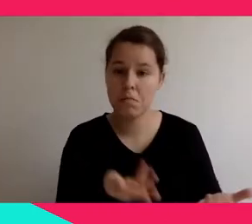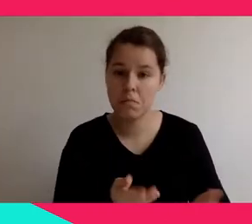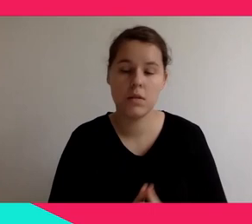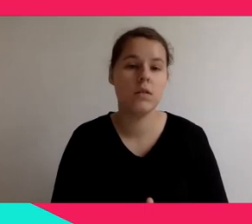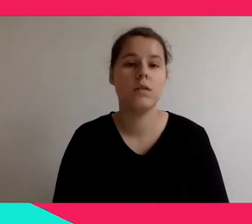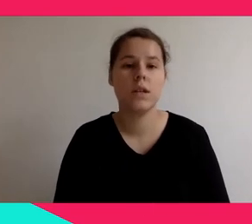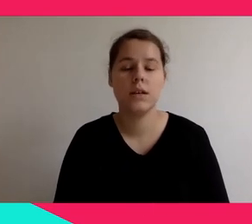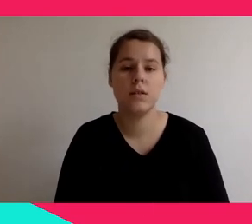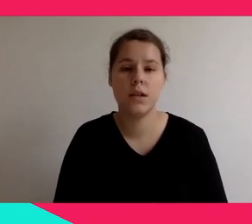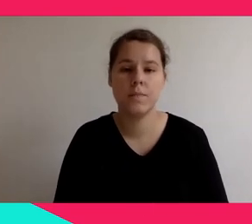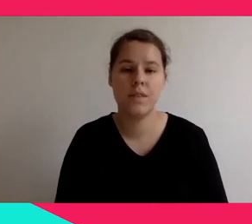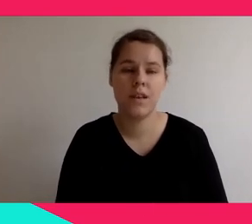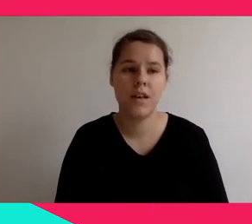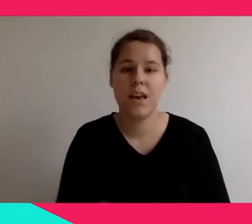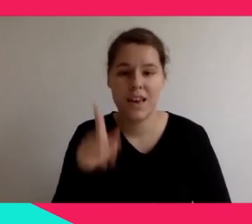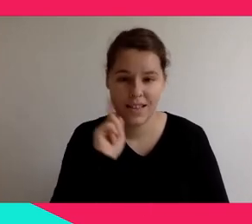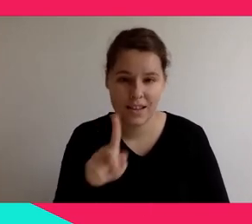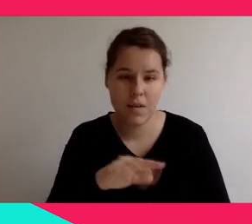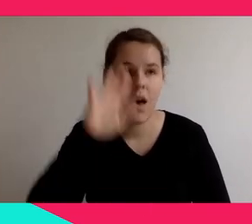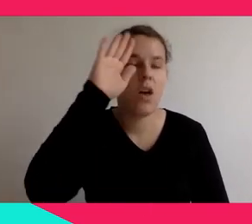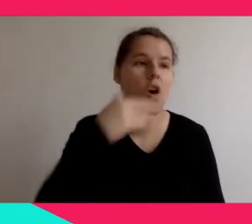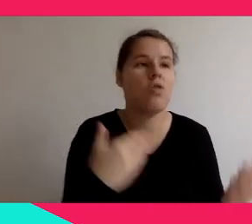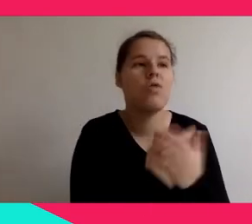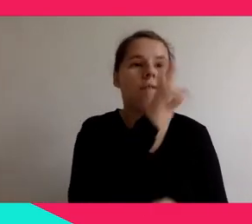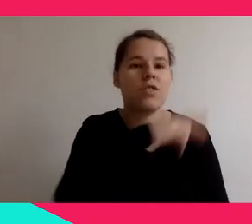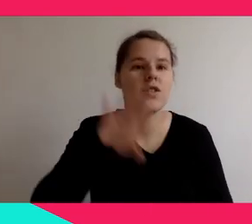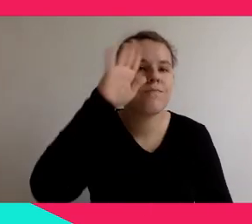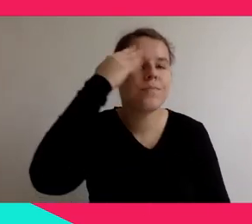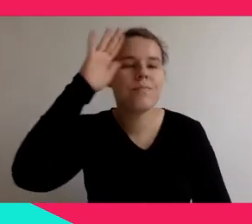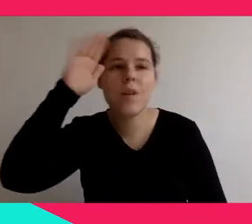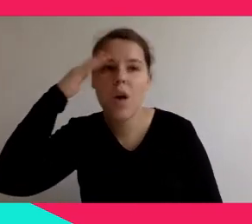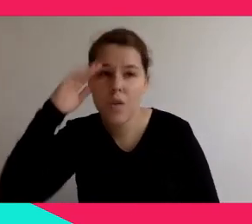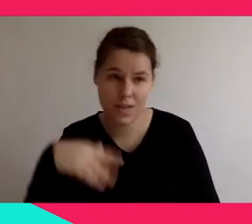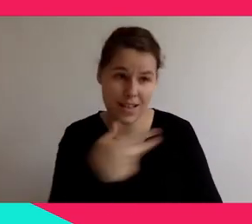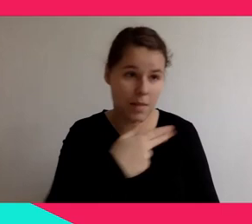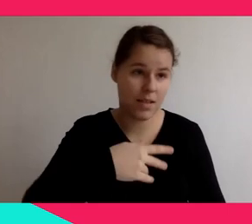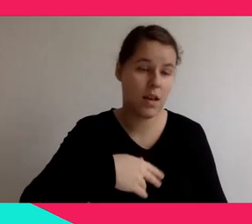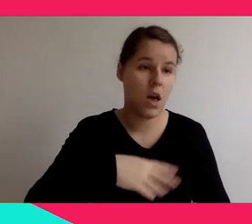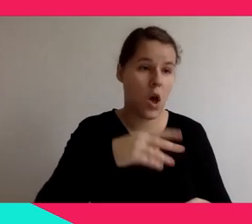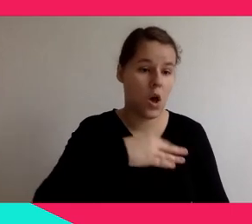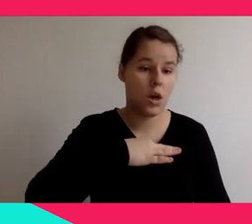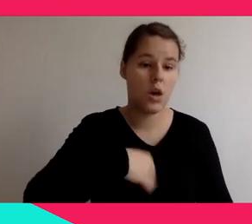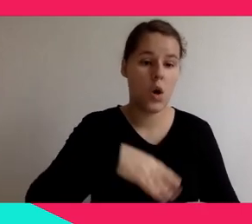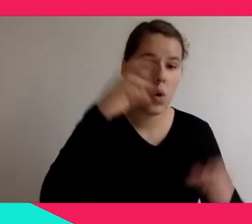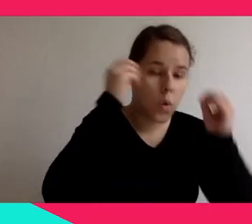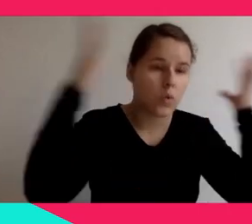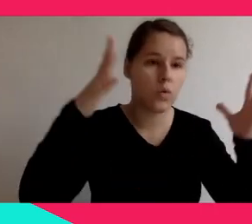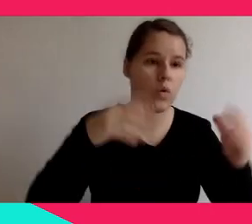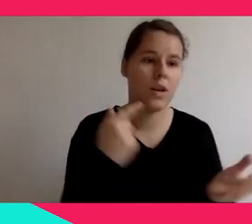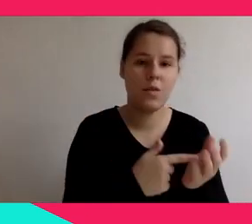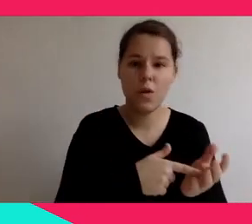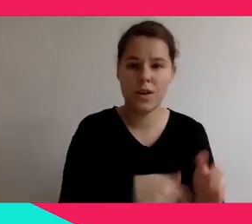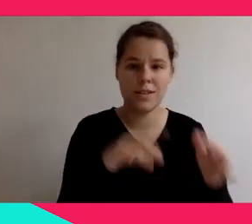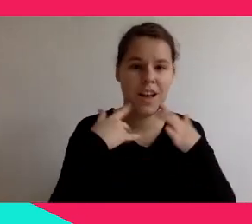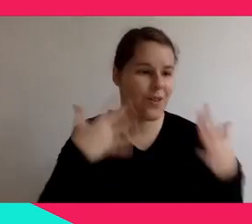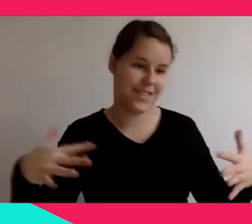for a lot of people. Going to a museum is a leisure in the vast majority of times. And entertainment is